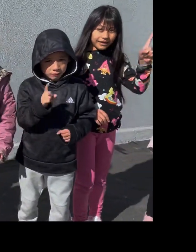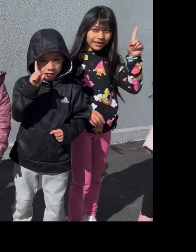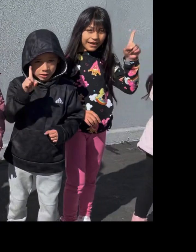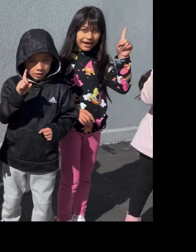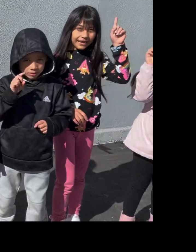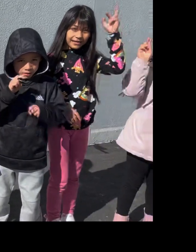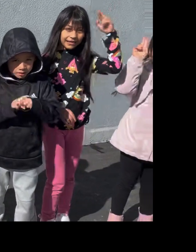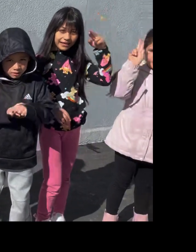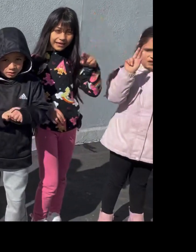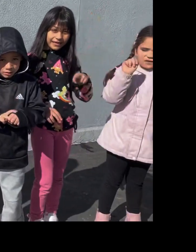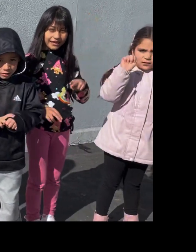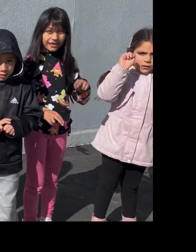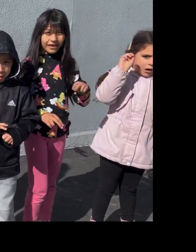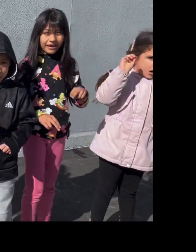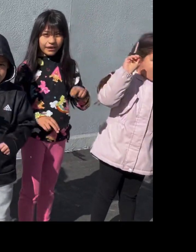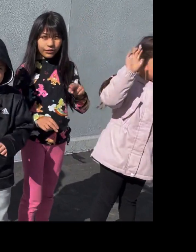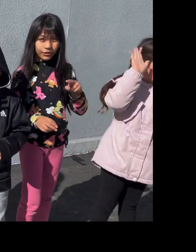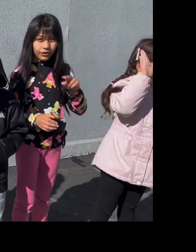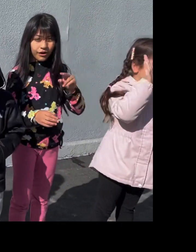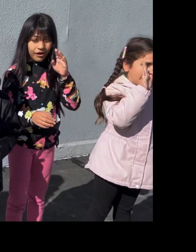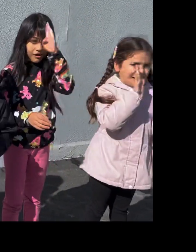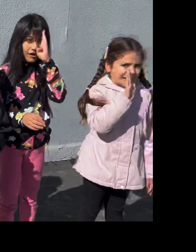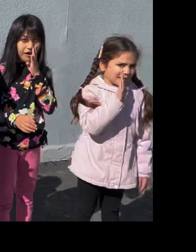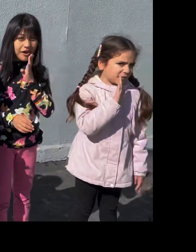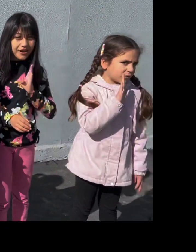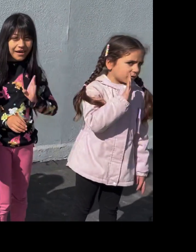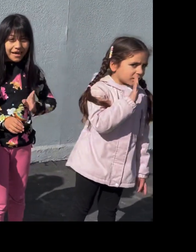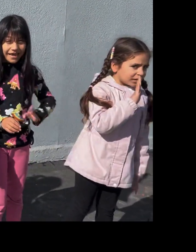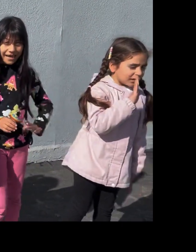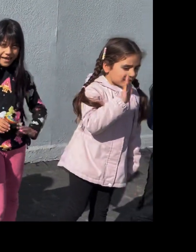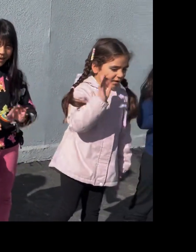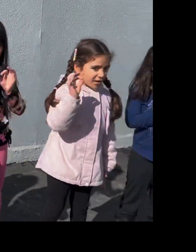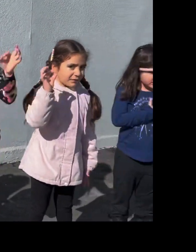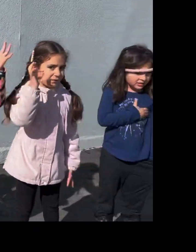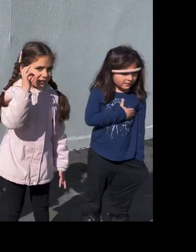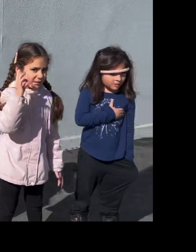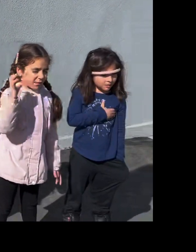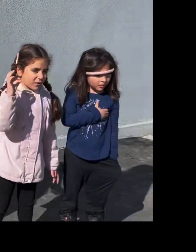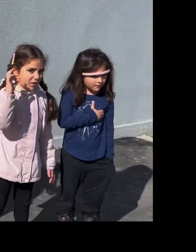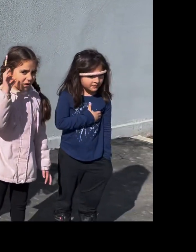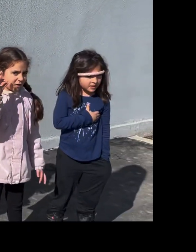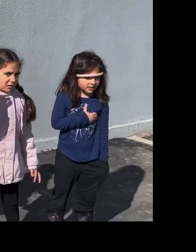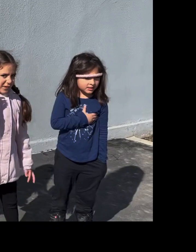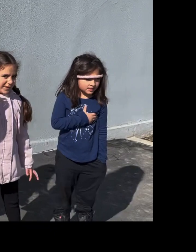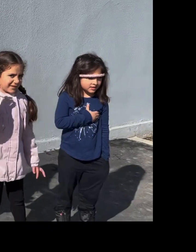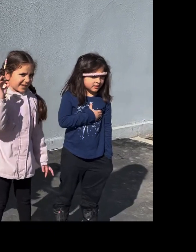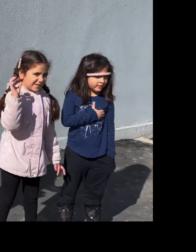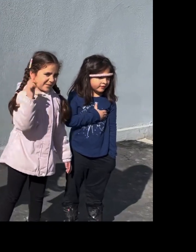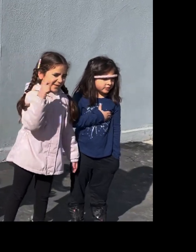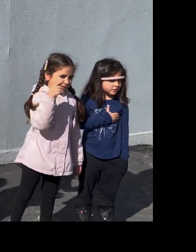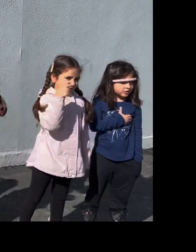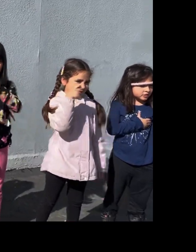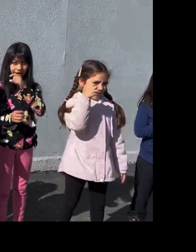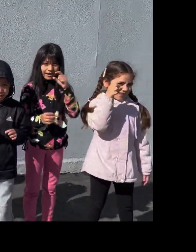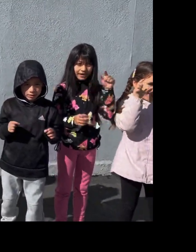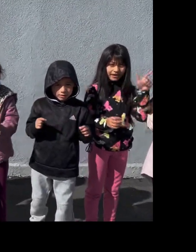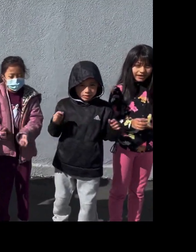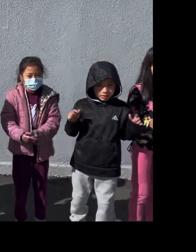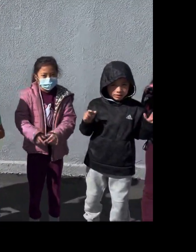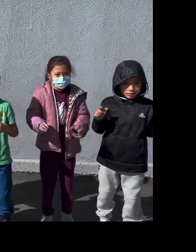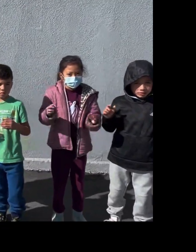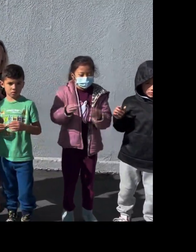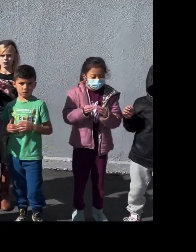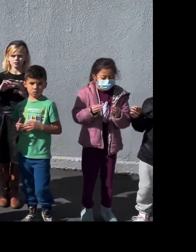one nation, under God, is the visible, when Christmas keeps